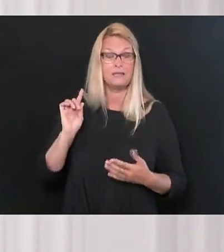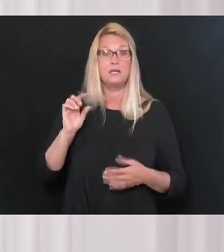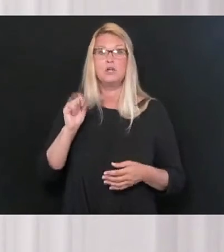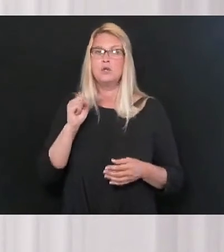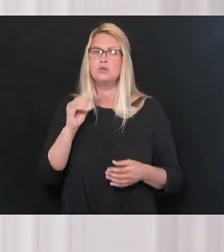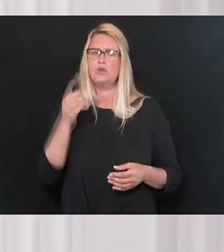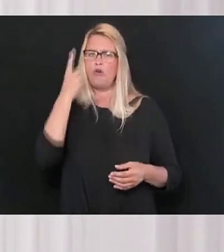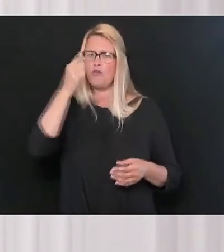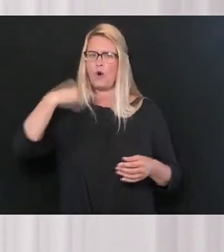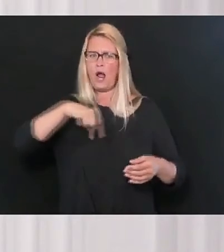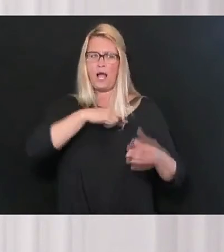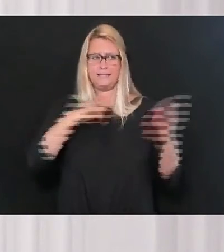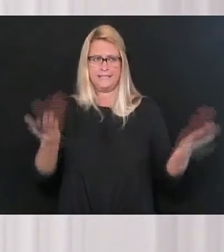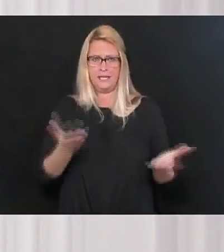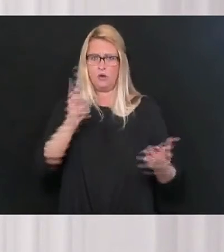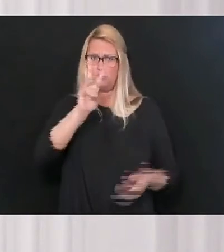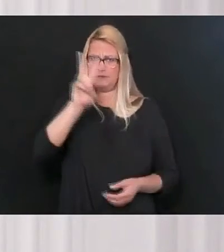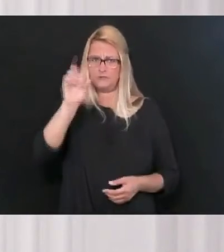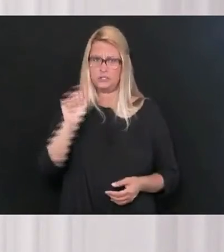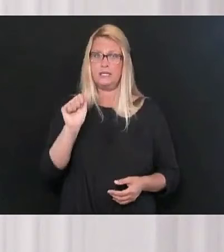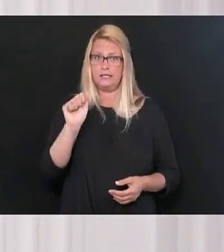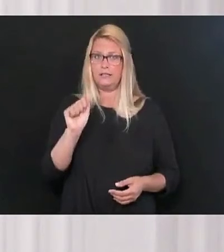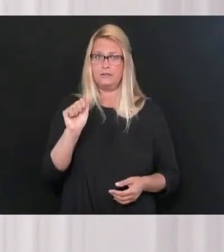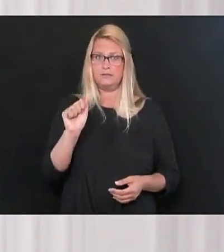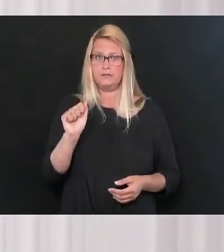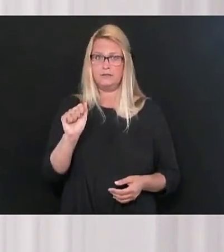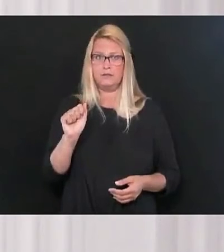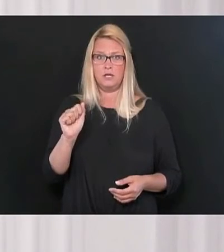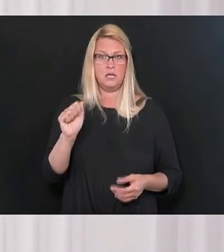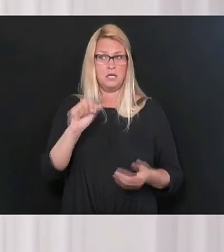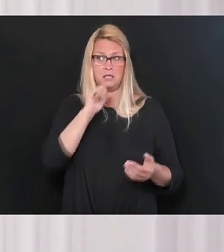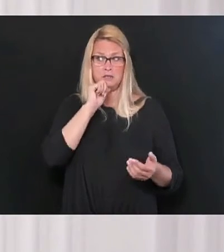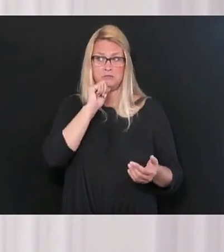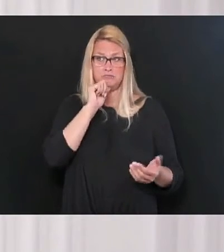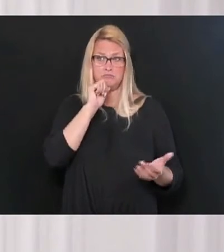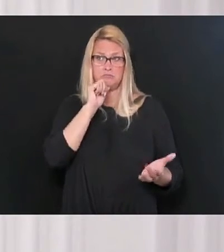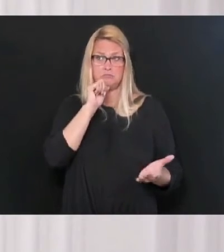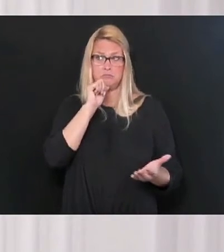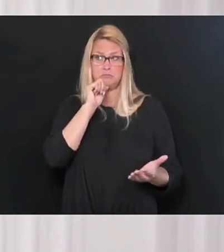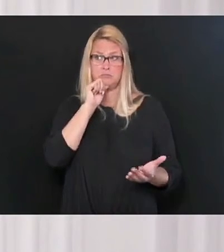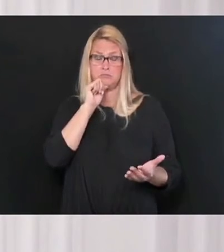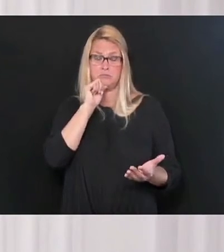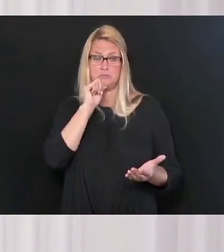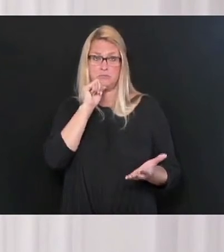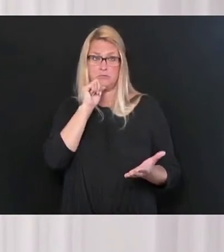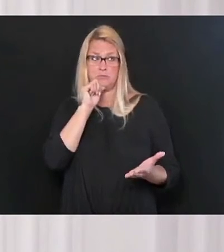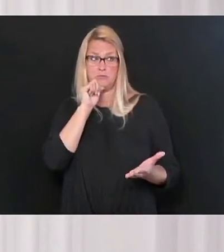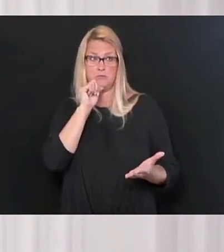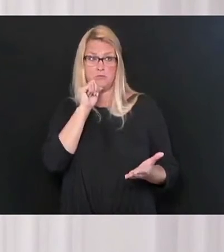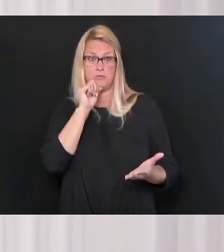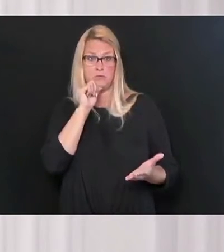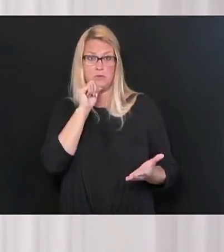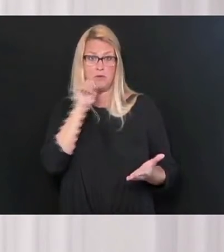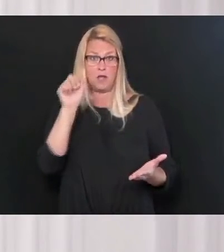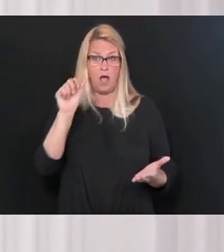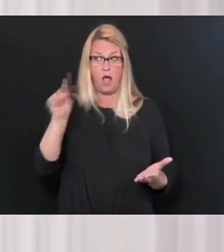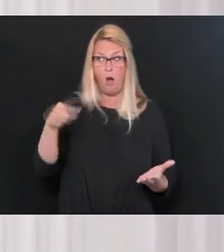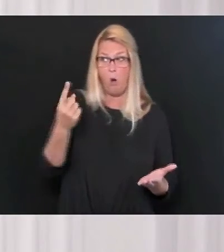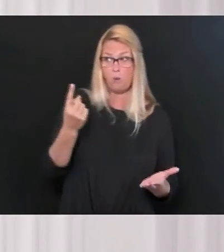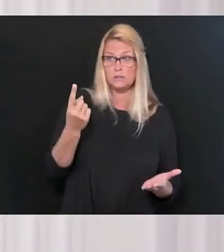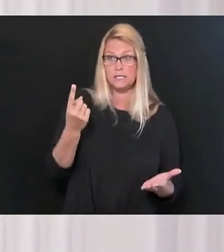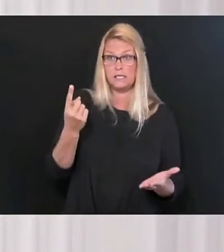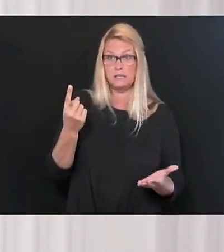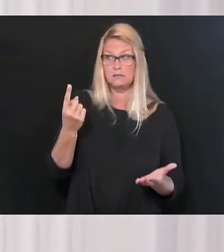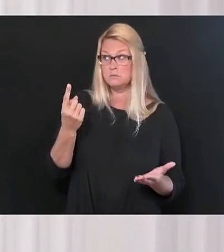Virginia, we are not, um, subject only to a fate that is not under our